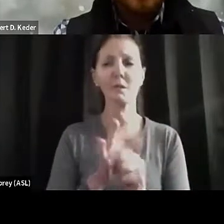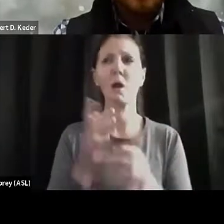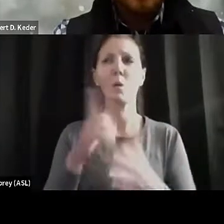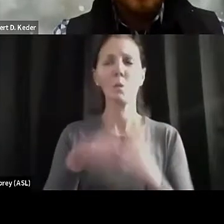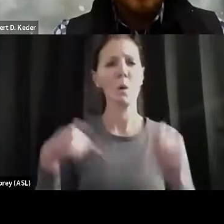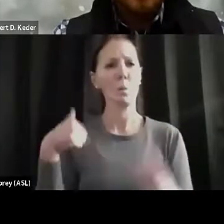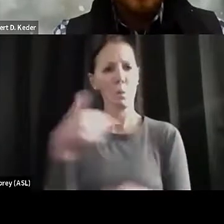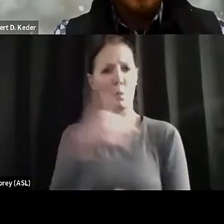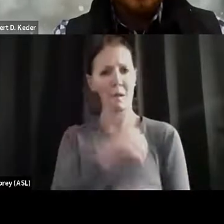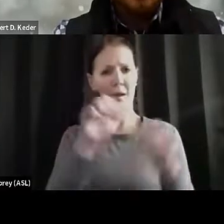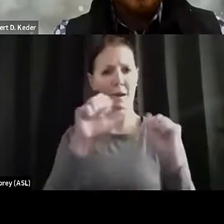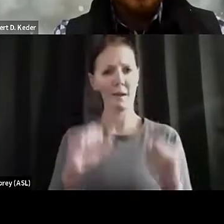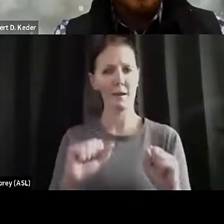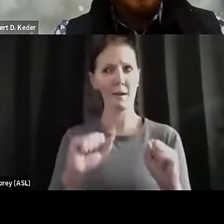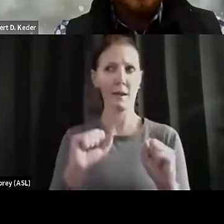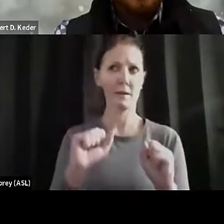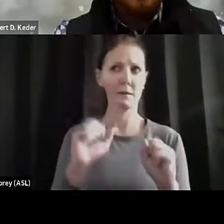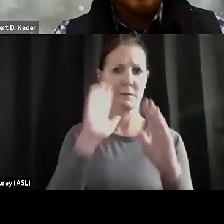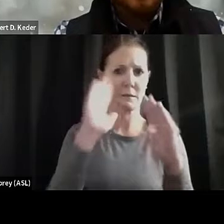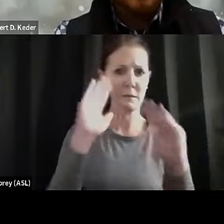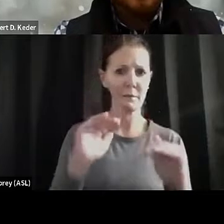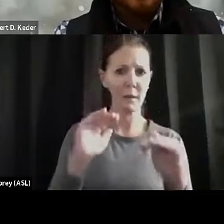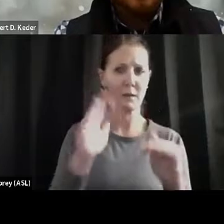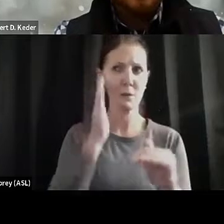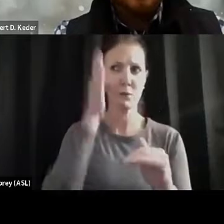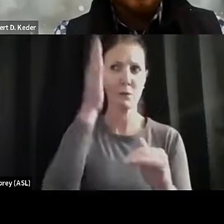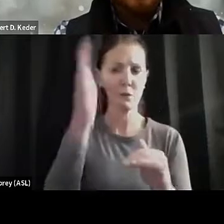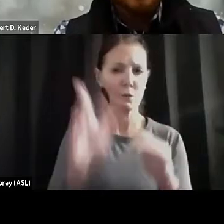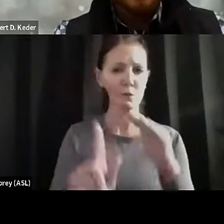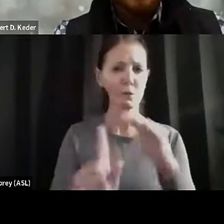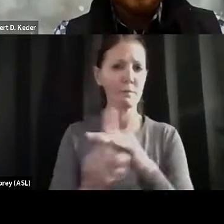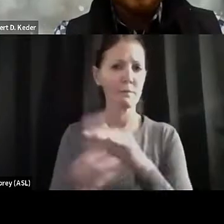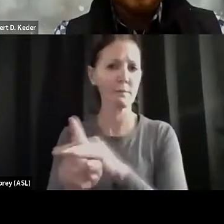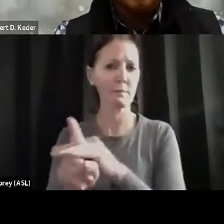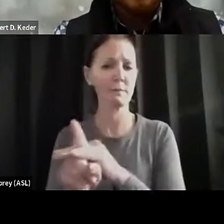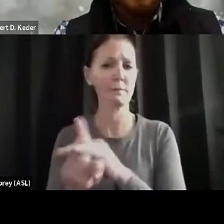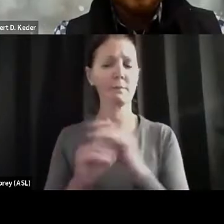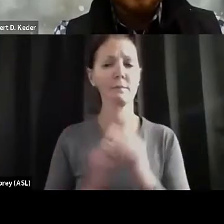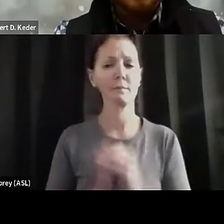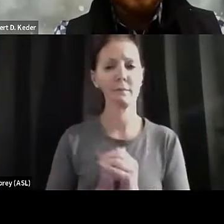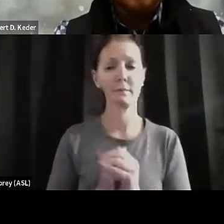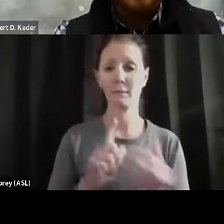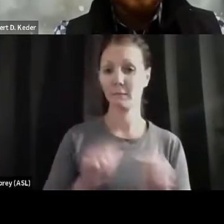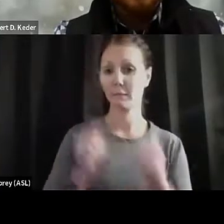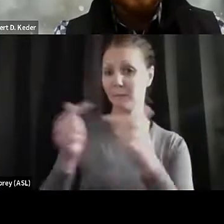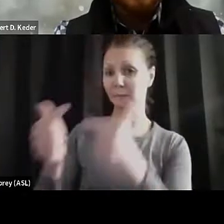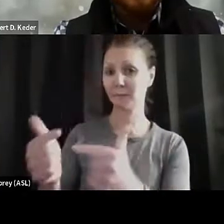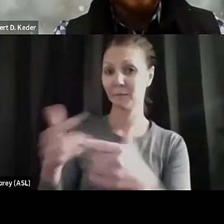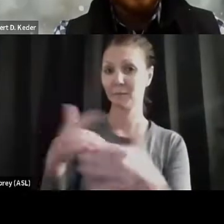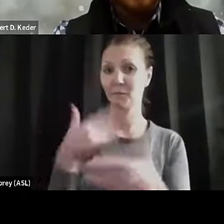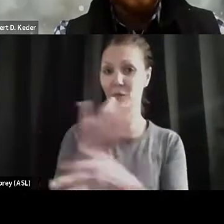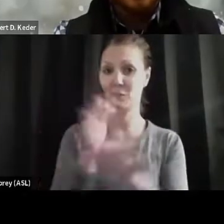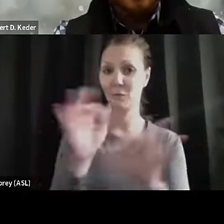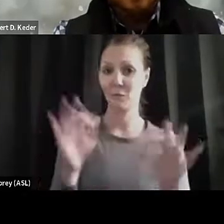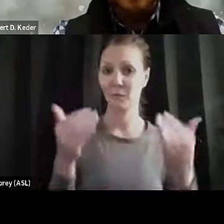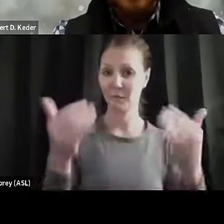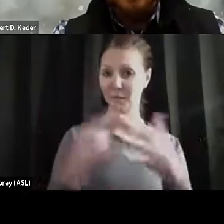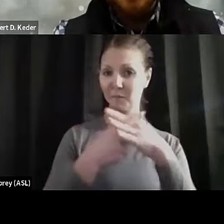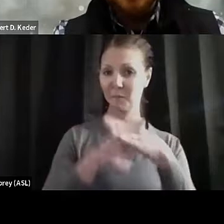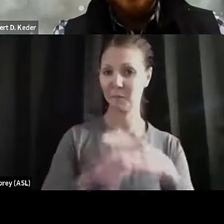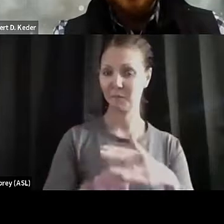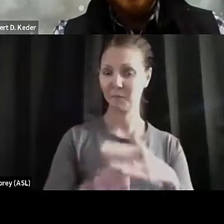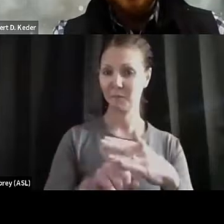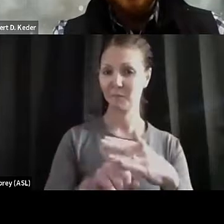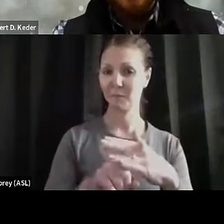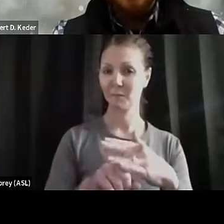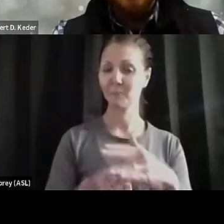regarding future developments. Dr. Salazar, feel free to start with us